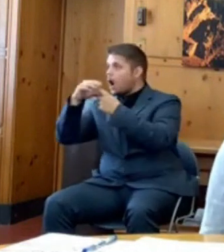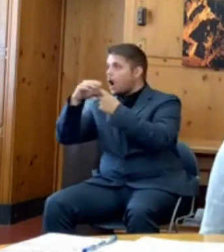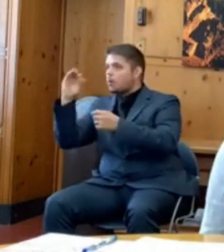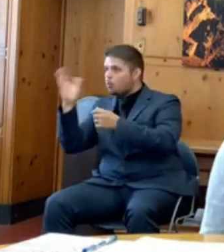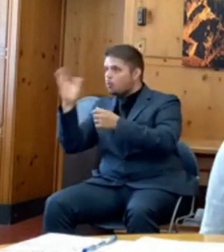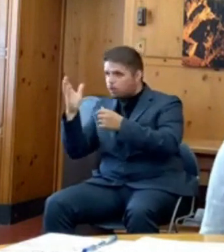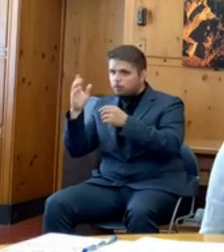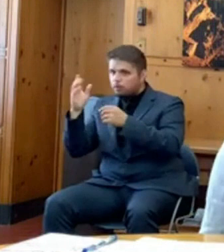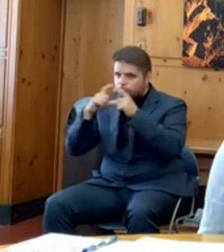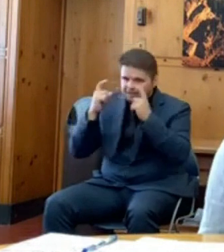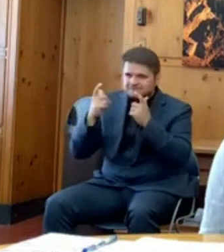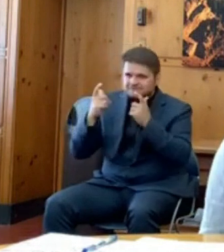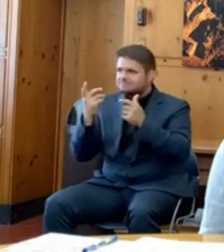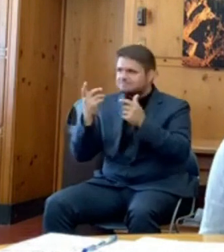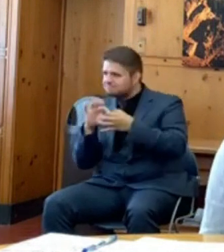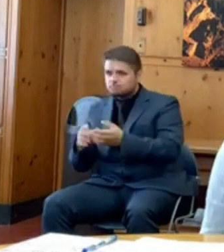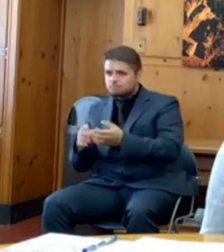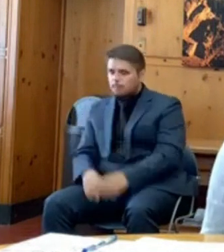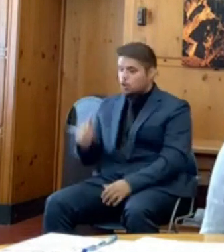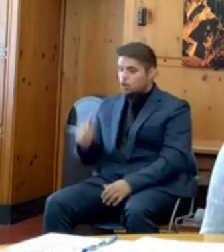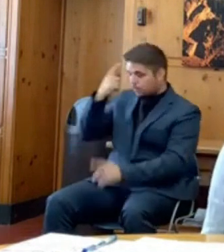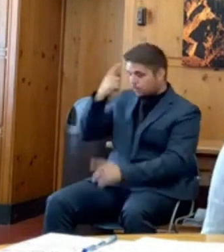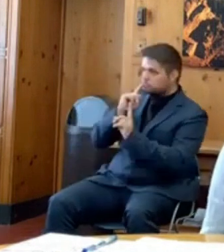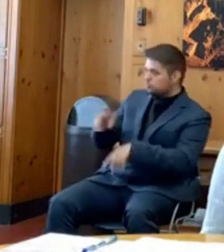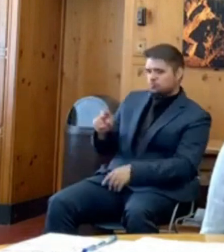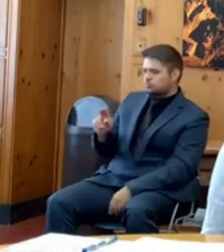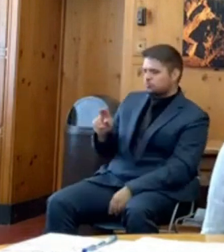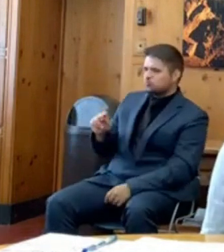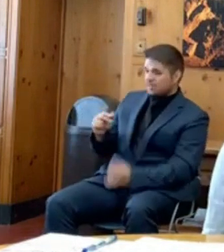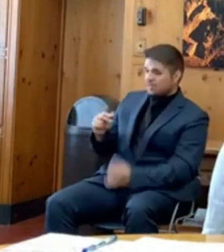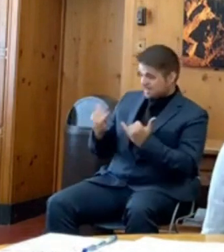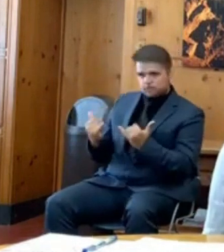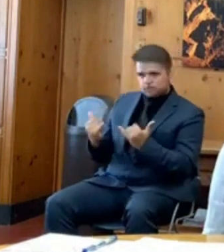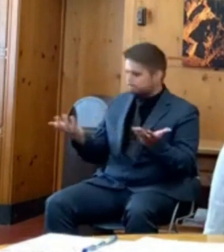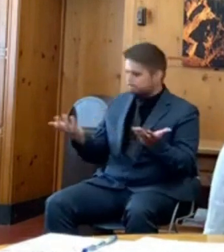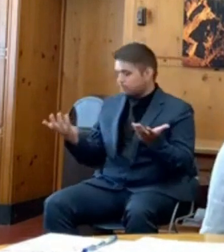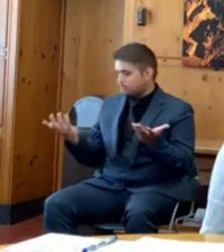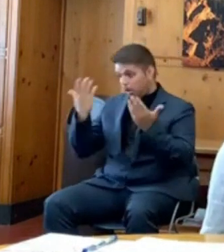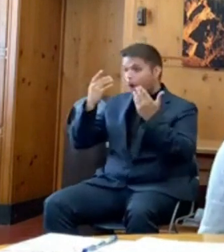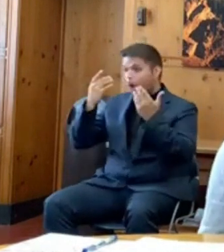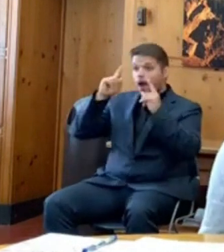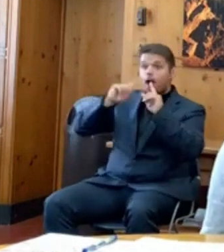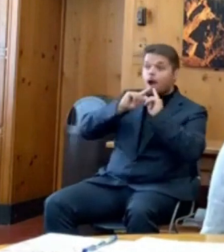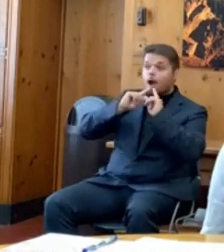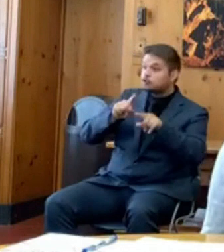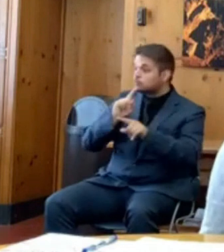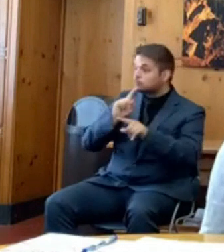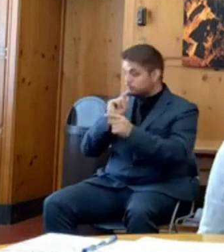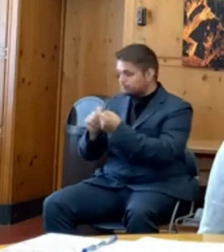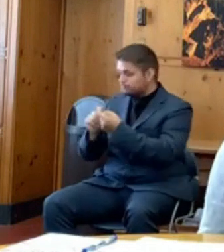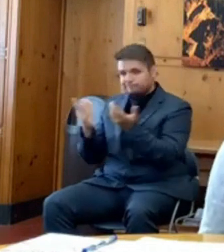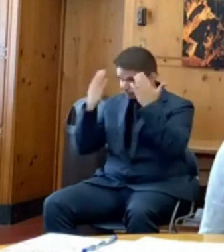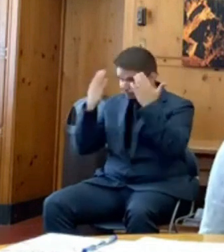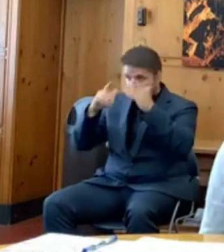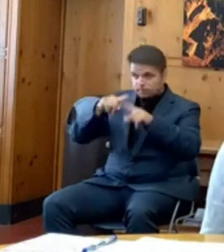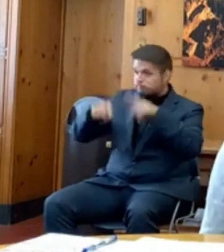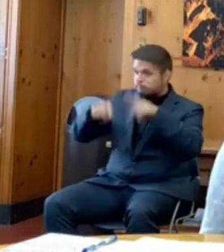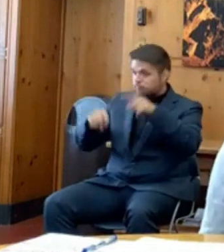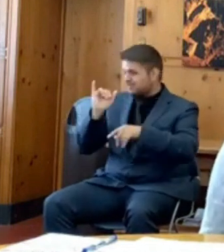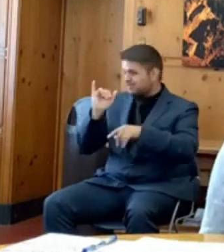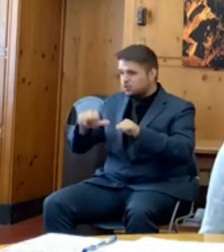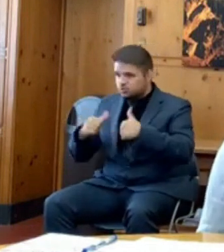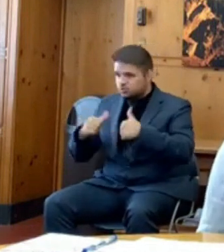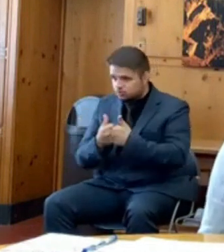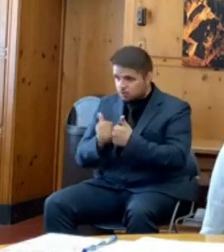imagine, given the different types of office environments, it's extremely challenging. My team is working very closely with the Oregon Health